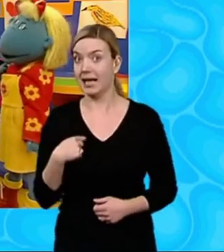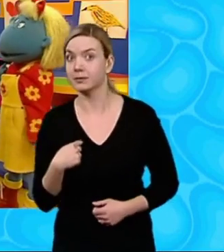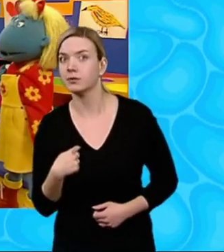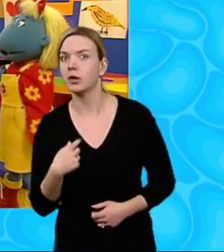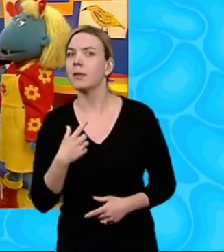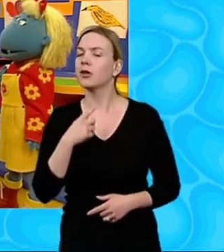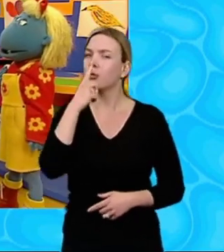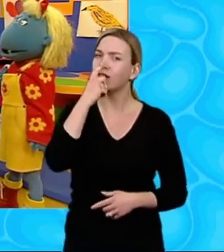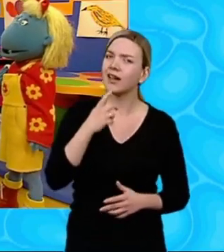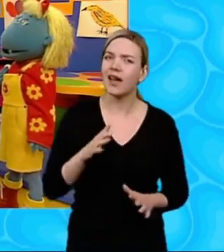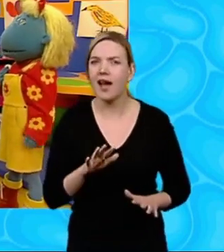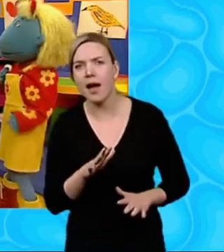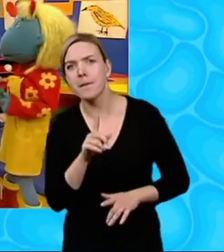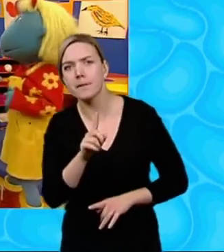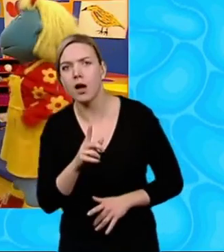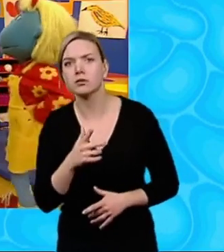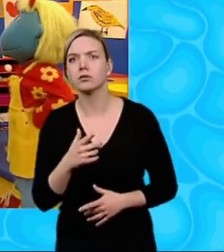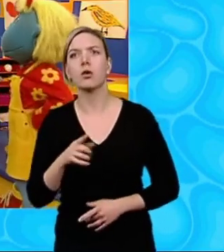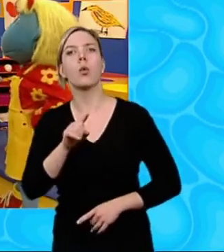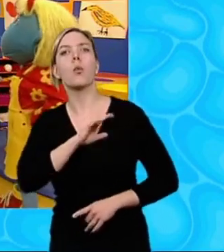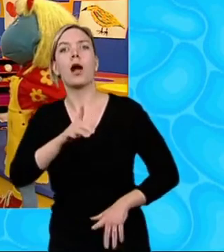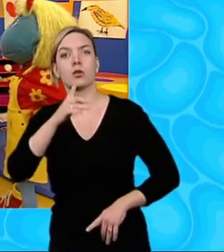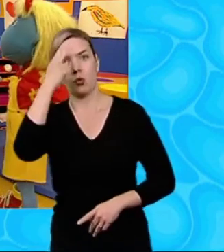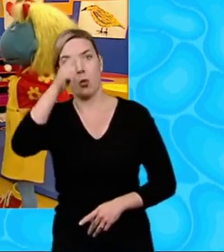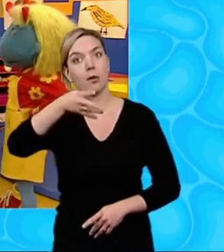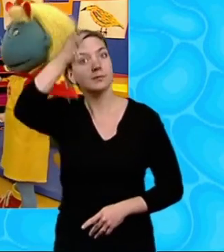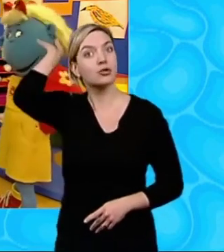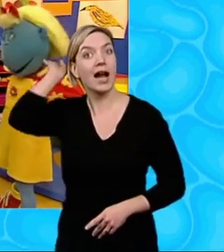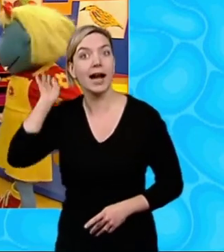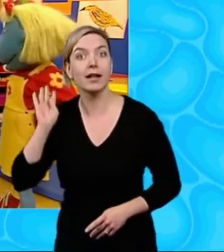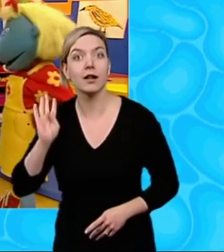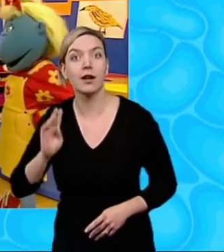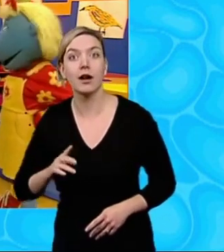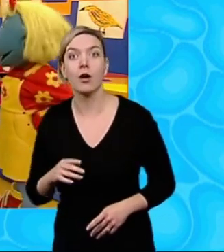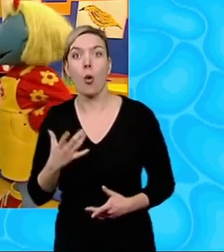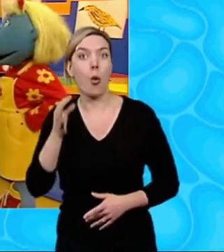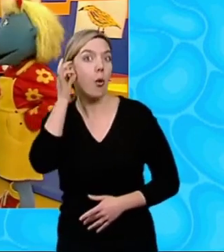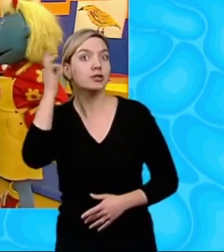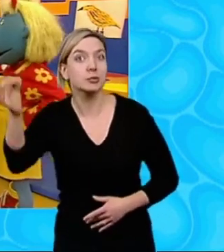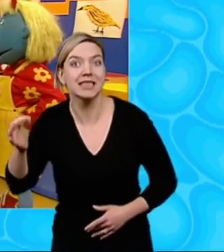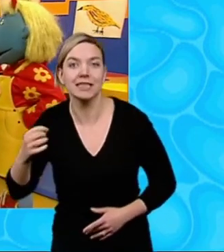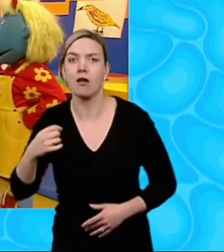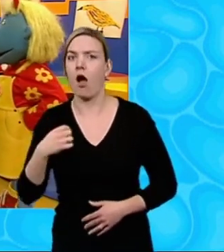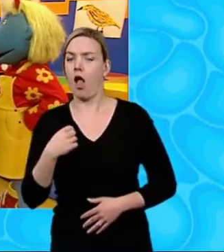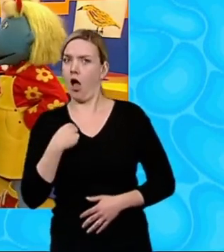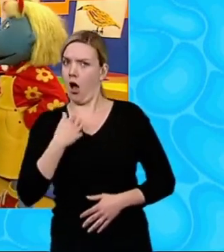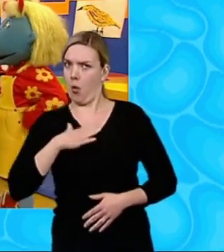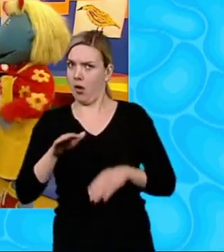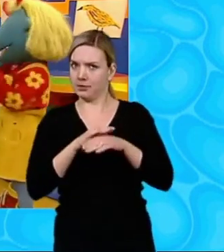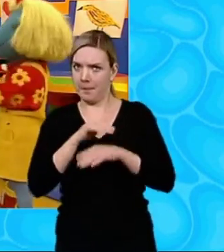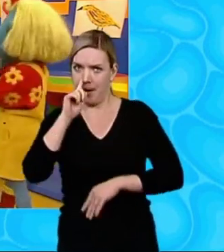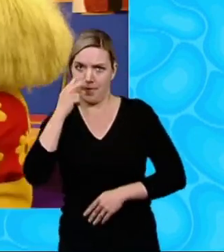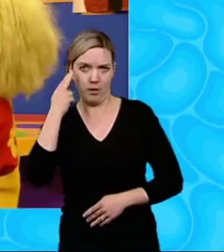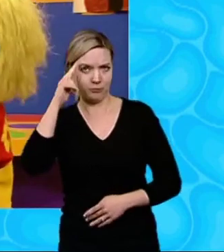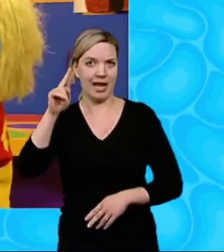could, Fizz, but... Well, how about calling him Jake? Oh, Squeak Or I've always wanted a pet mouse called Squeak